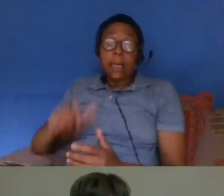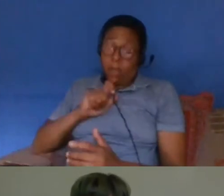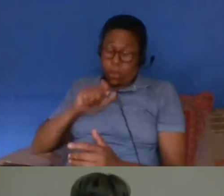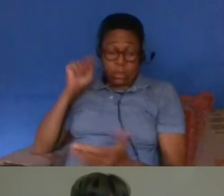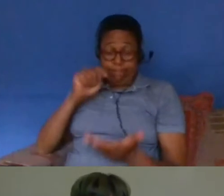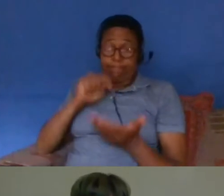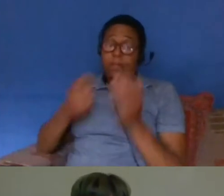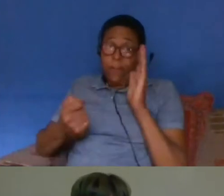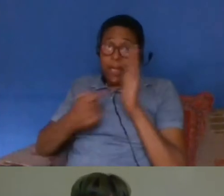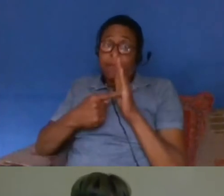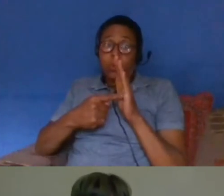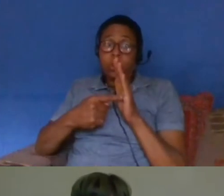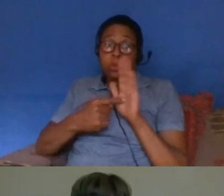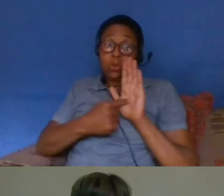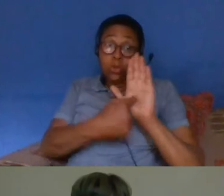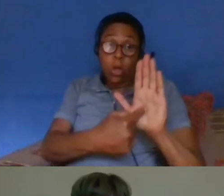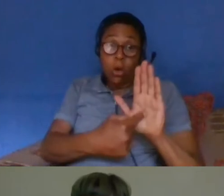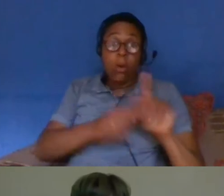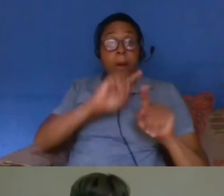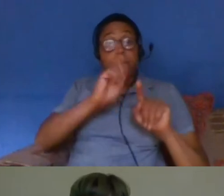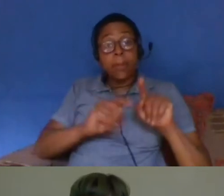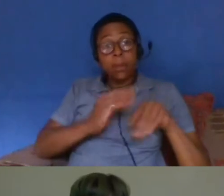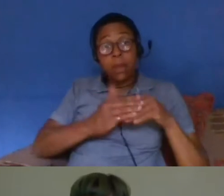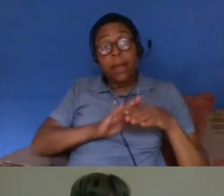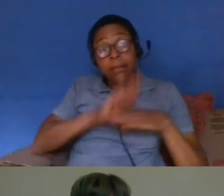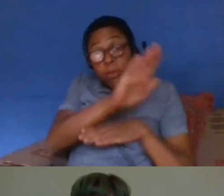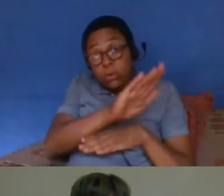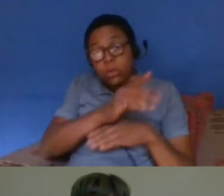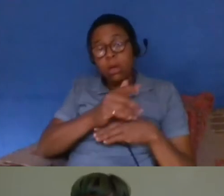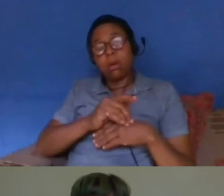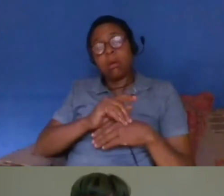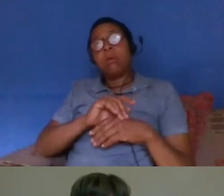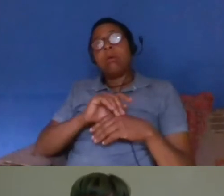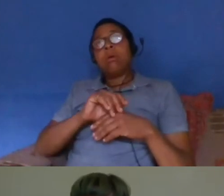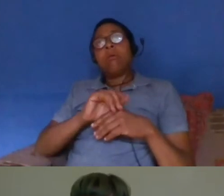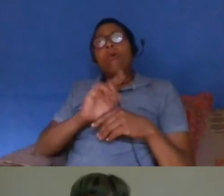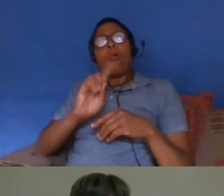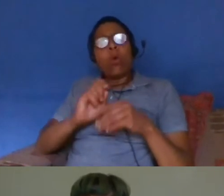in future generations understanding not only what we went through but what we did to make it better